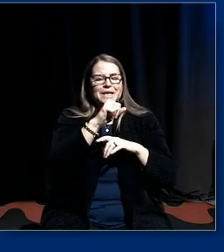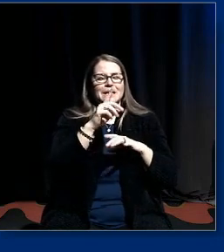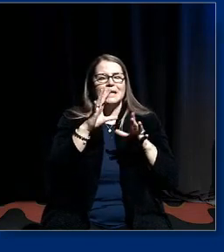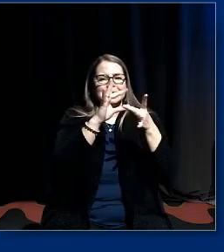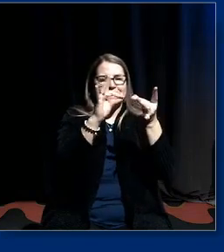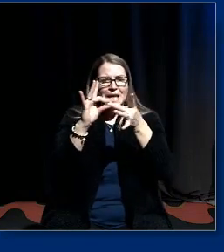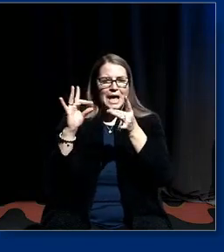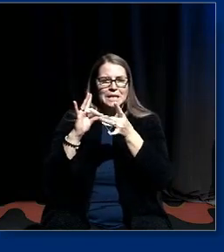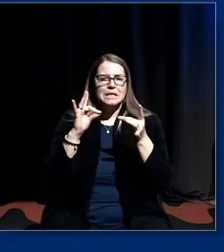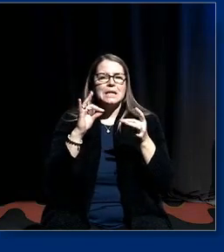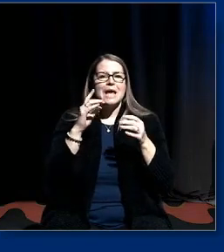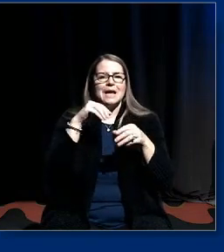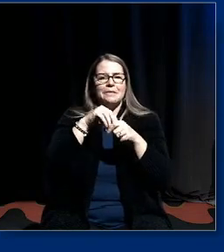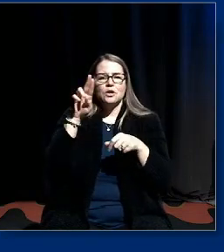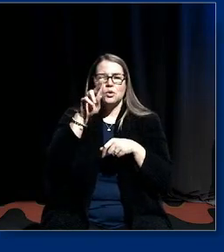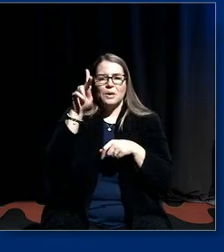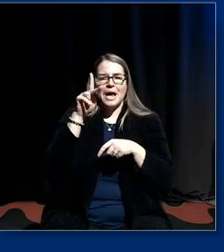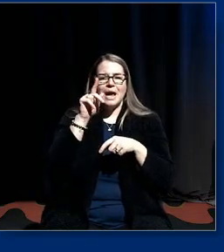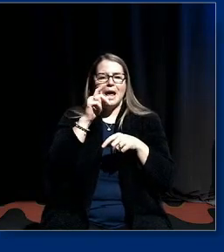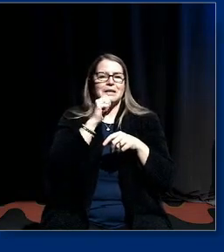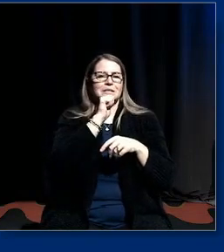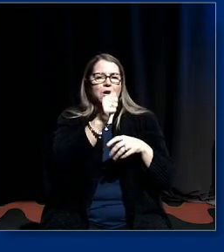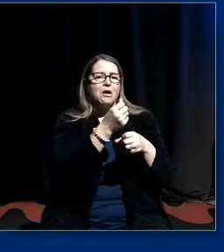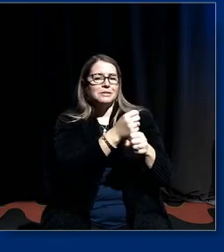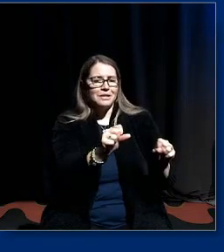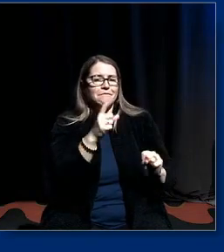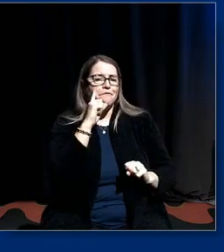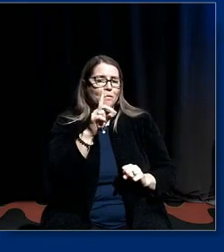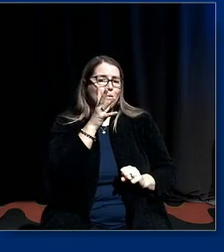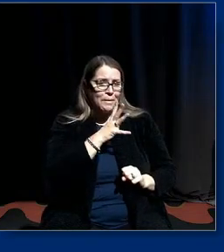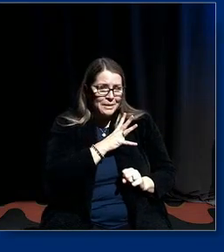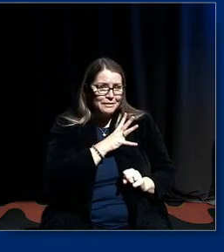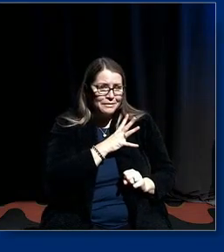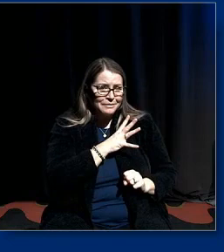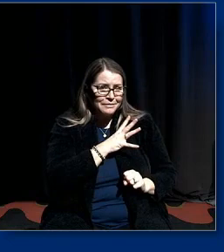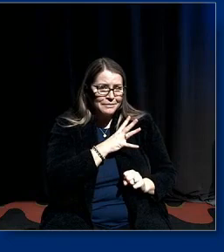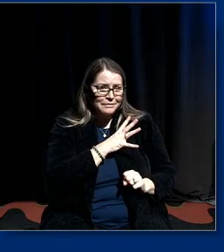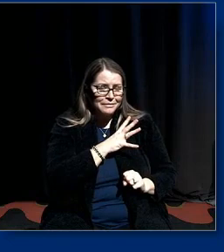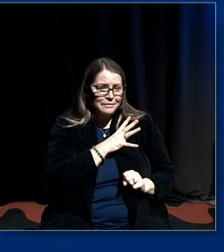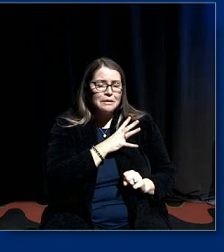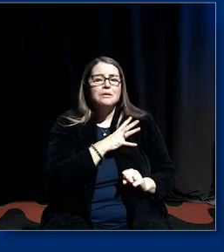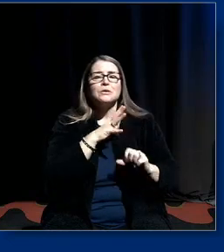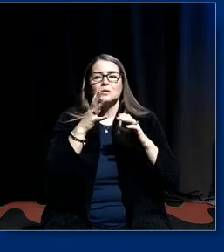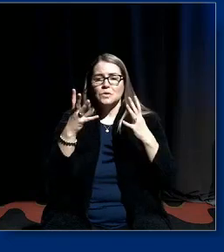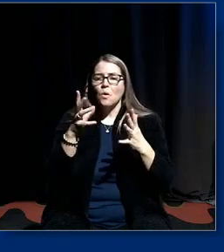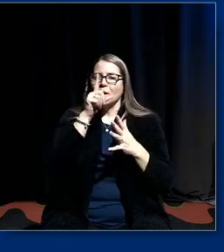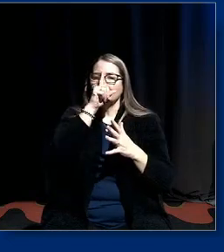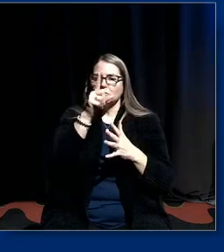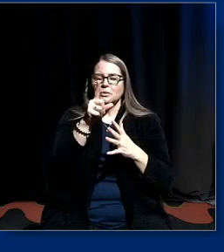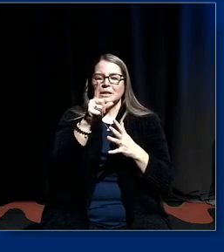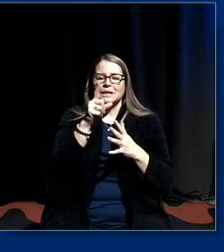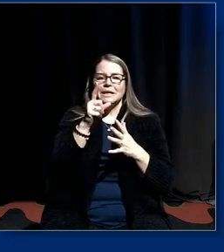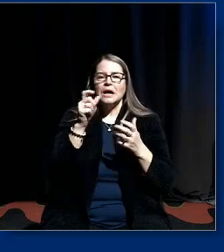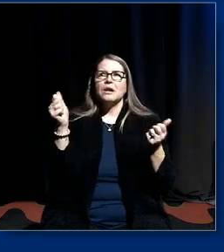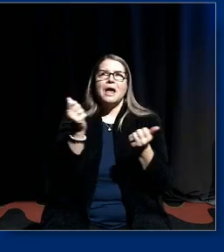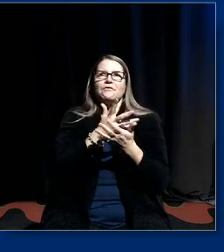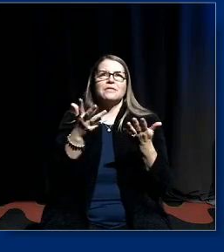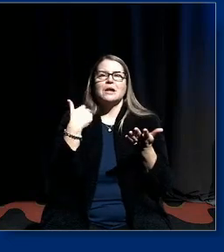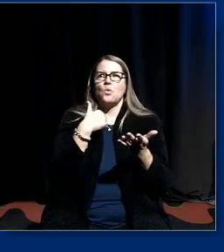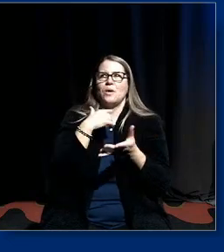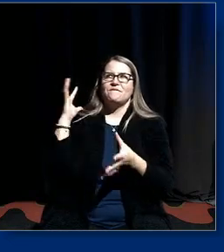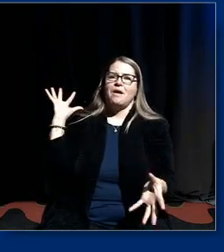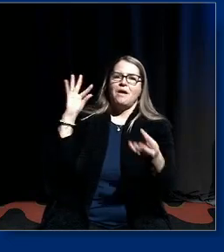on women as an assault on um on everything that we've ever known about